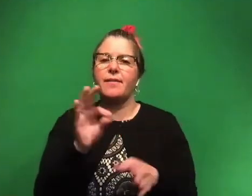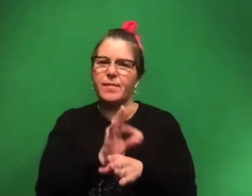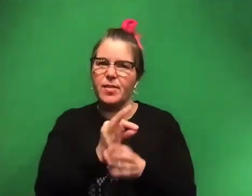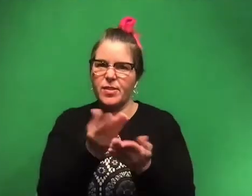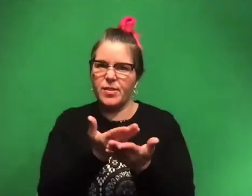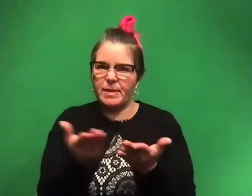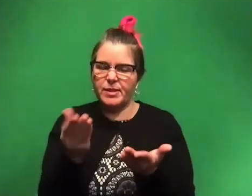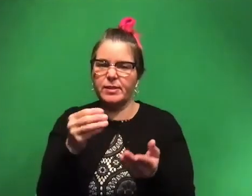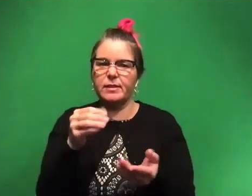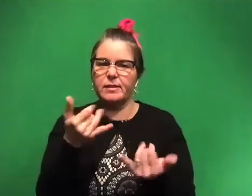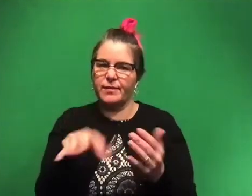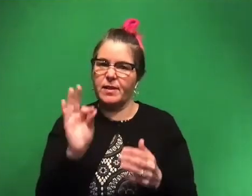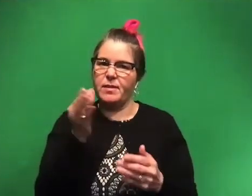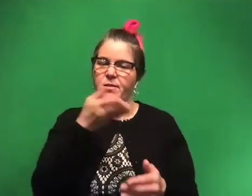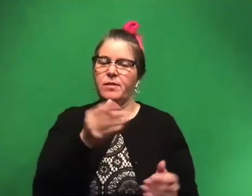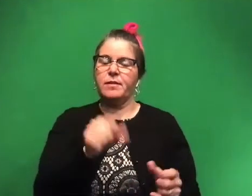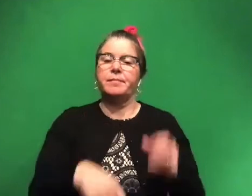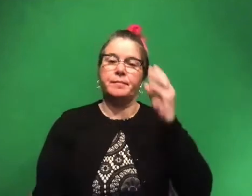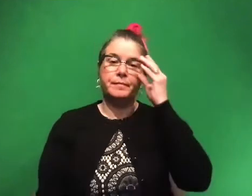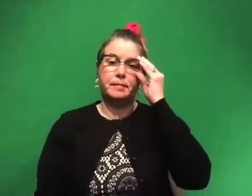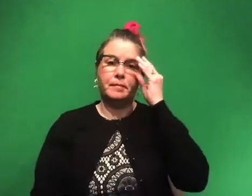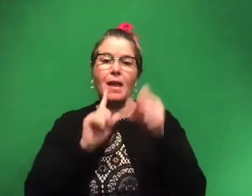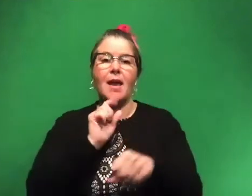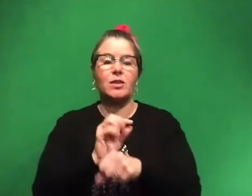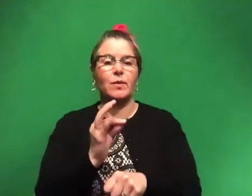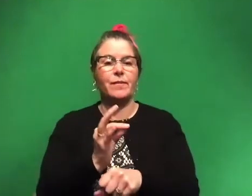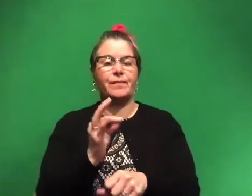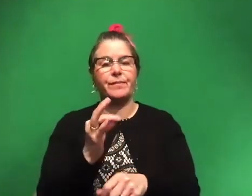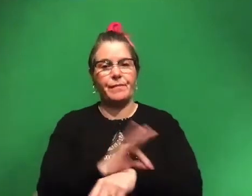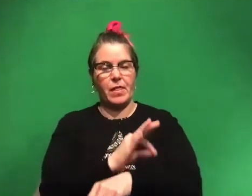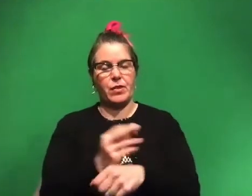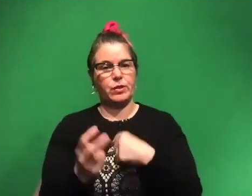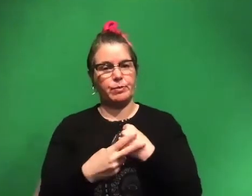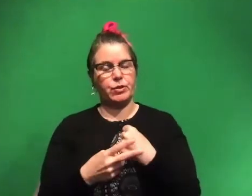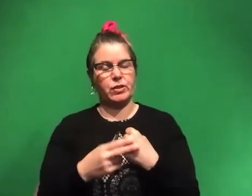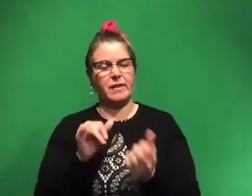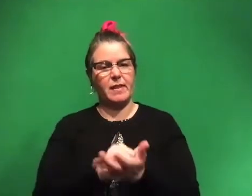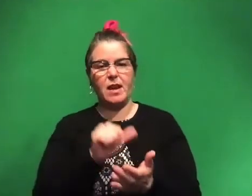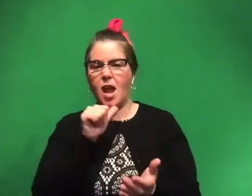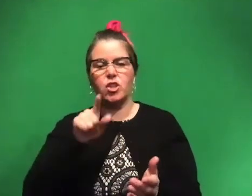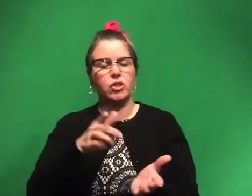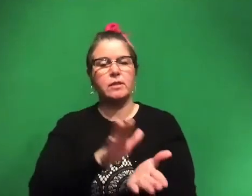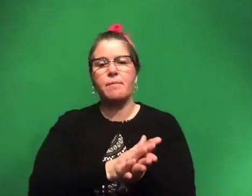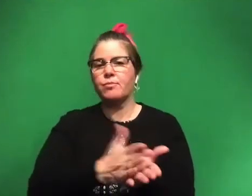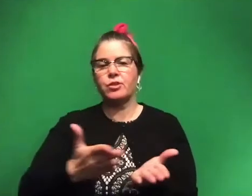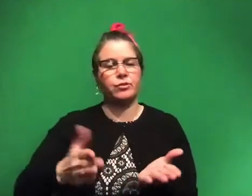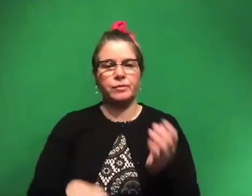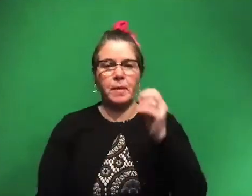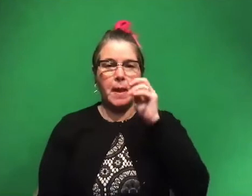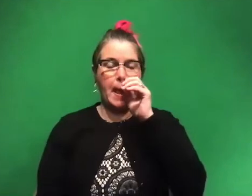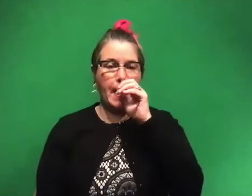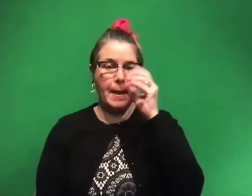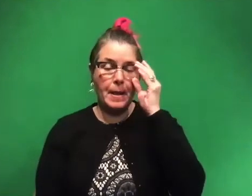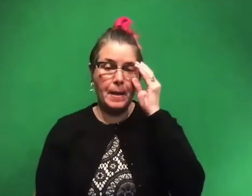um, is found. So the actual feathers are actually preserved in that, not just impressions. And so that